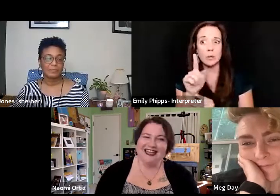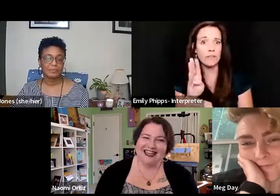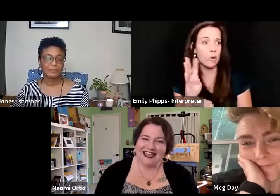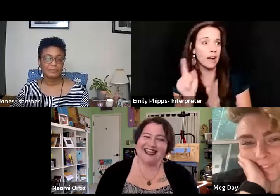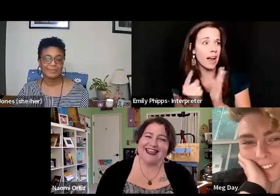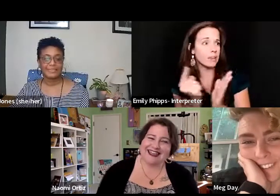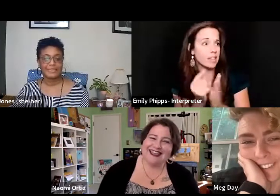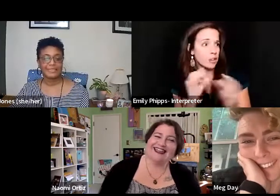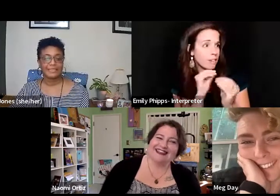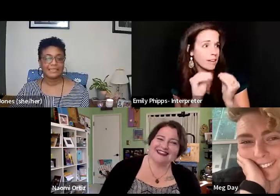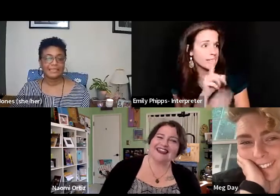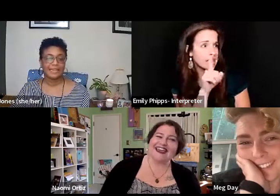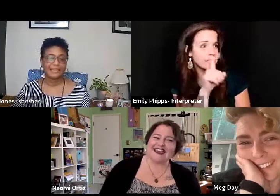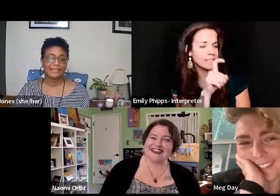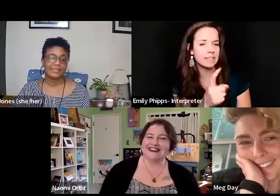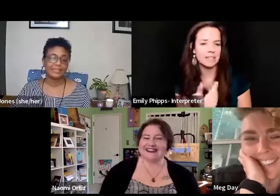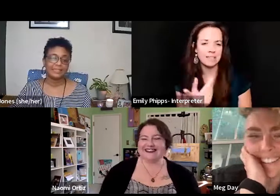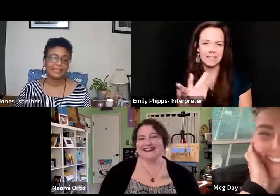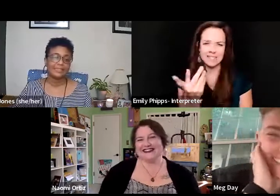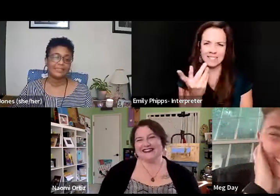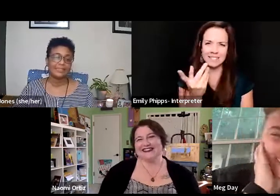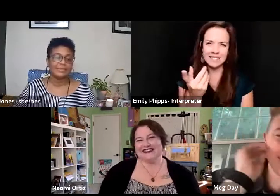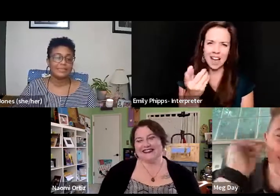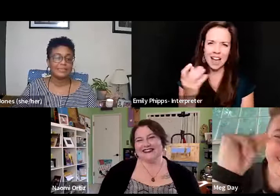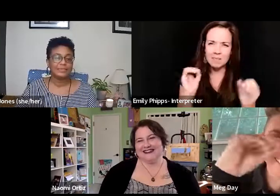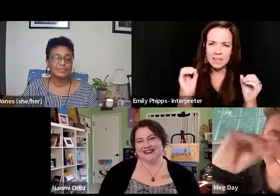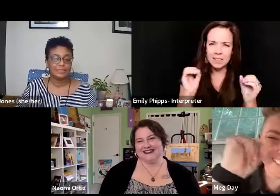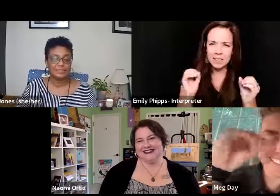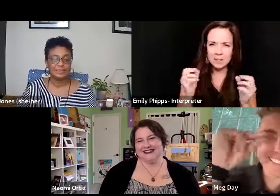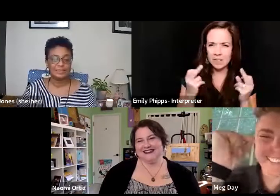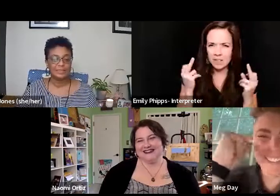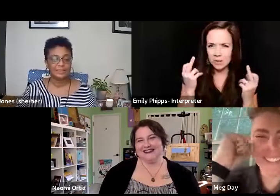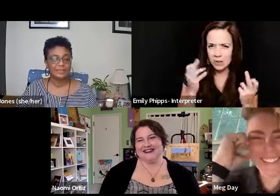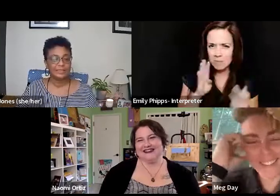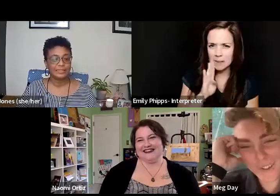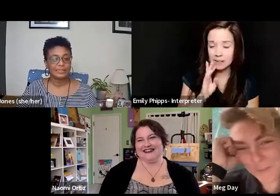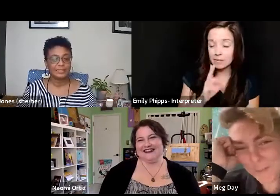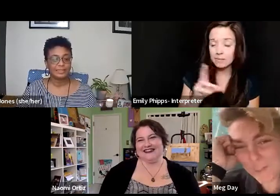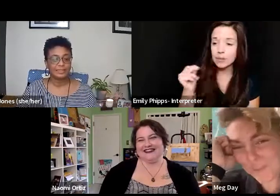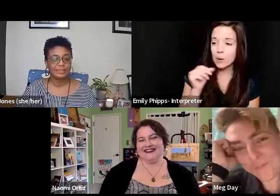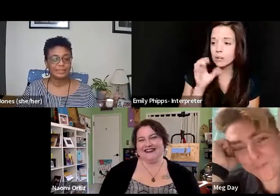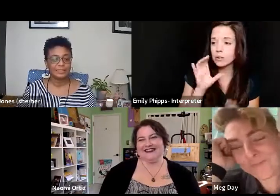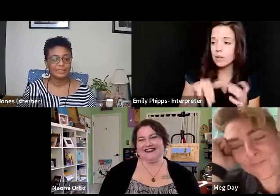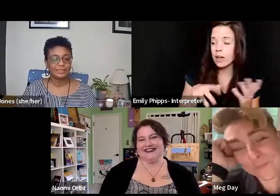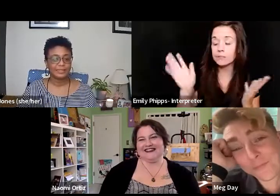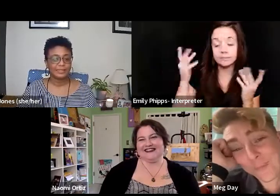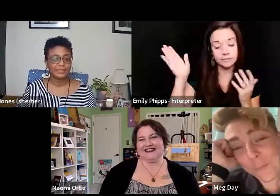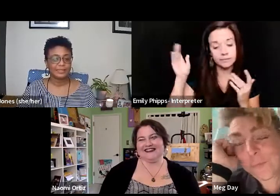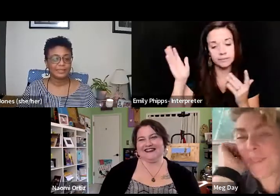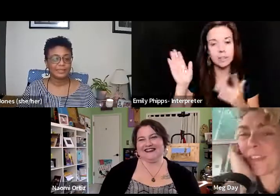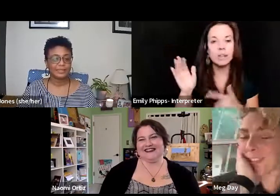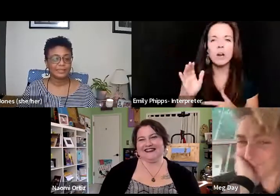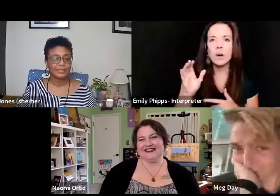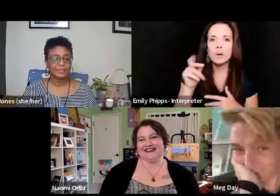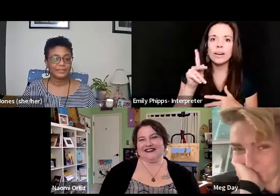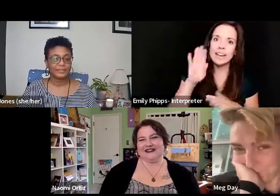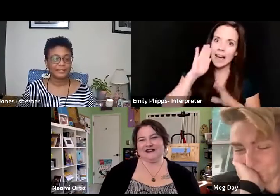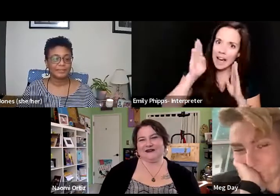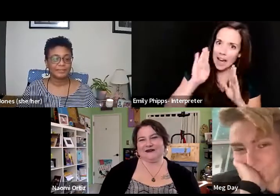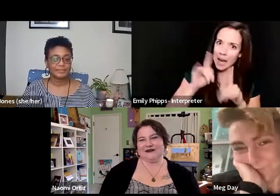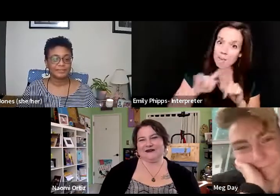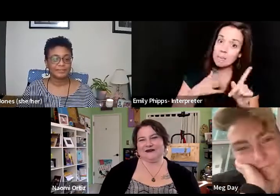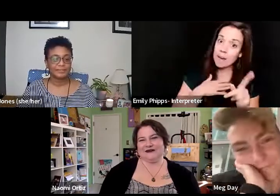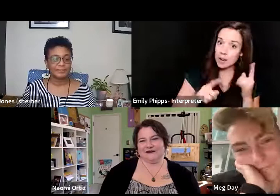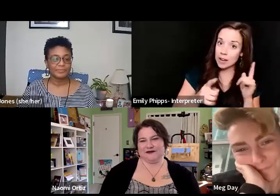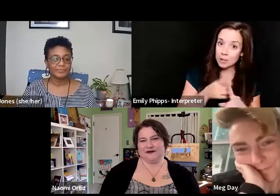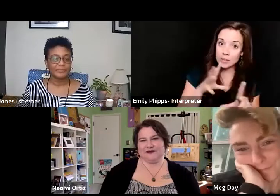fix it? And you know, I'm enough of a fucking bitter old bitch now that I can be like, no, I don't do that. And then I'm just like, okay, hi. But my friend who is on